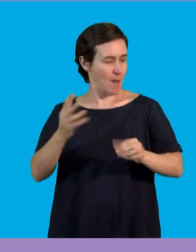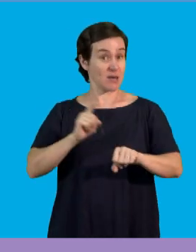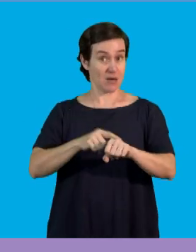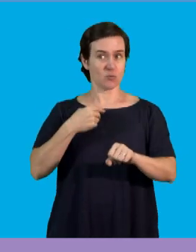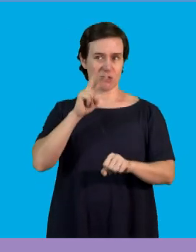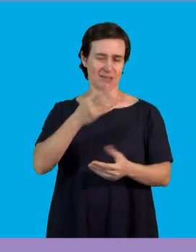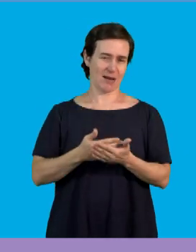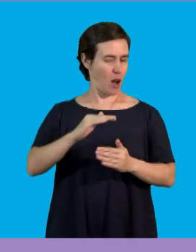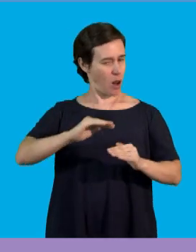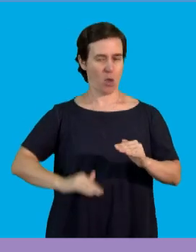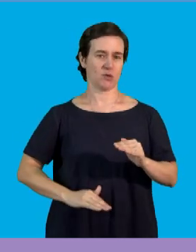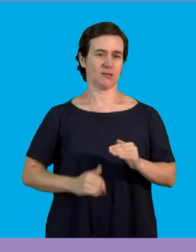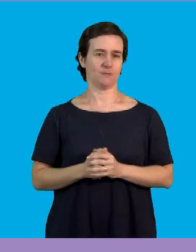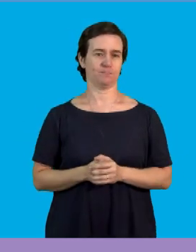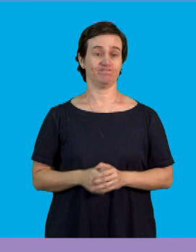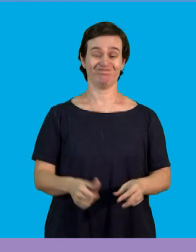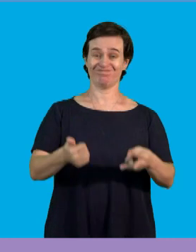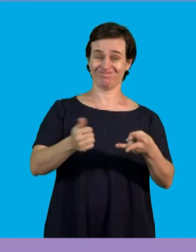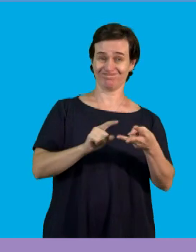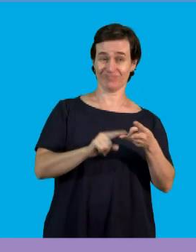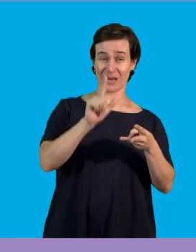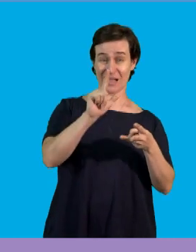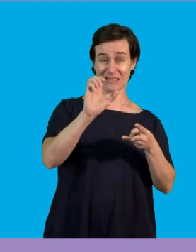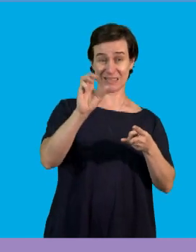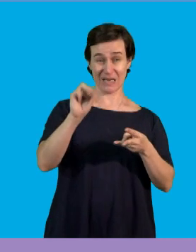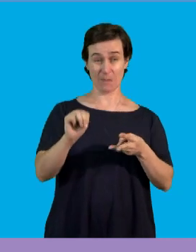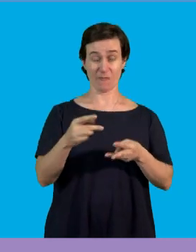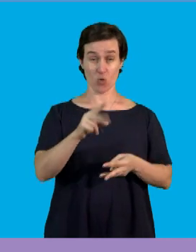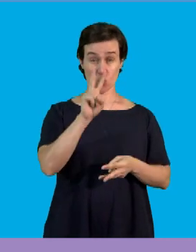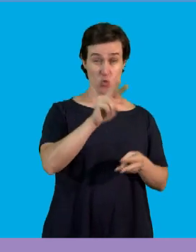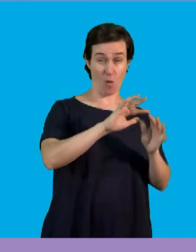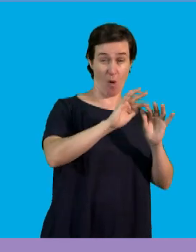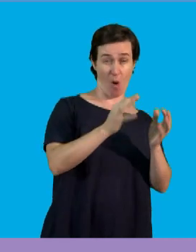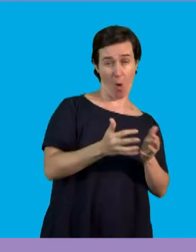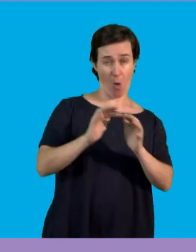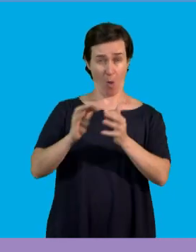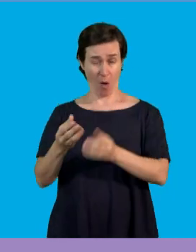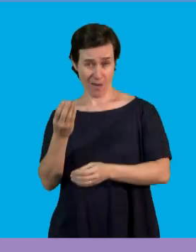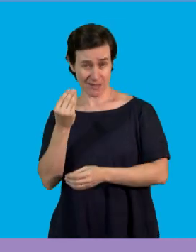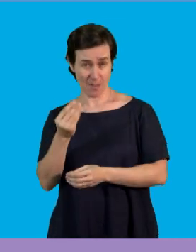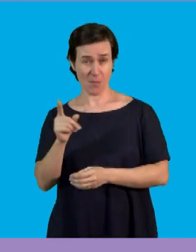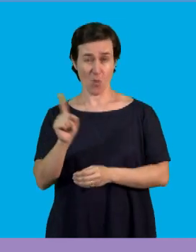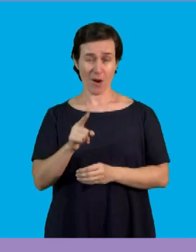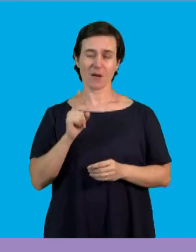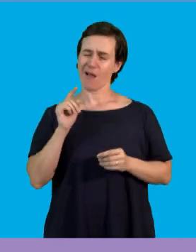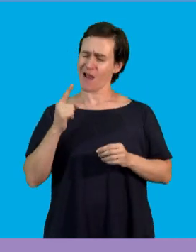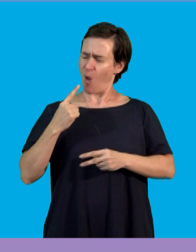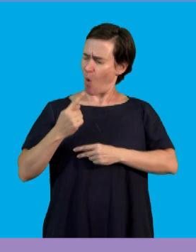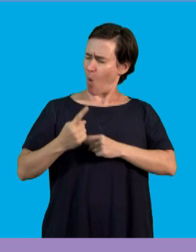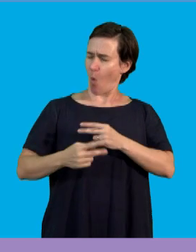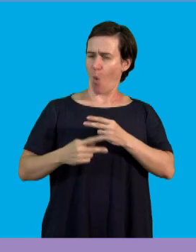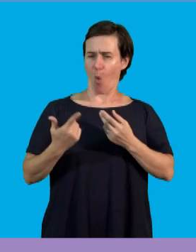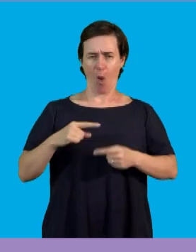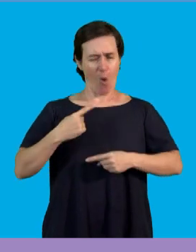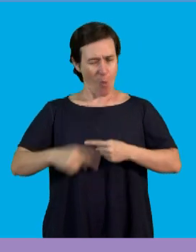the lowest frequency. Remember that the LCM of two whole numbers is always bigger or